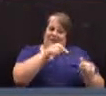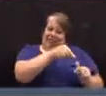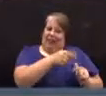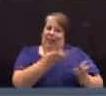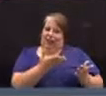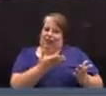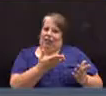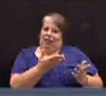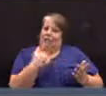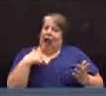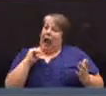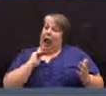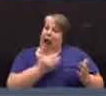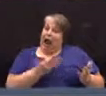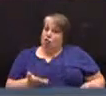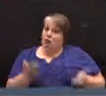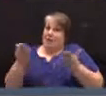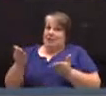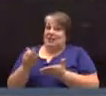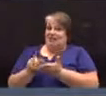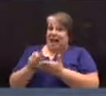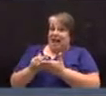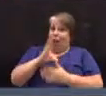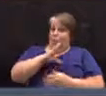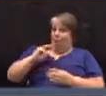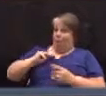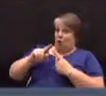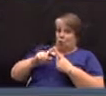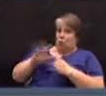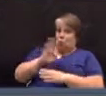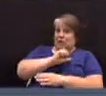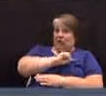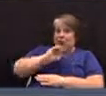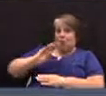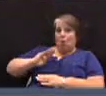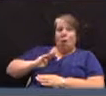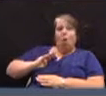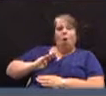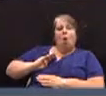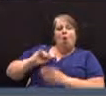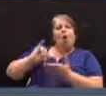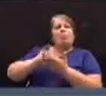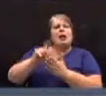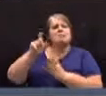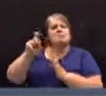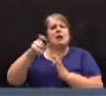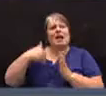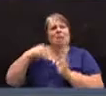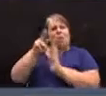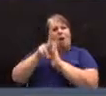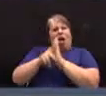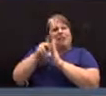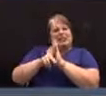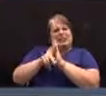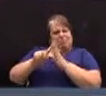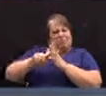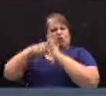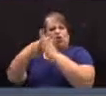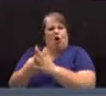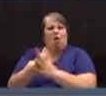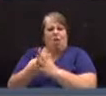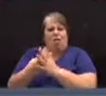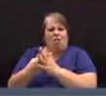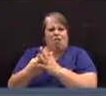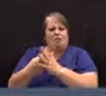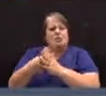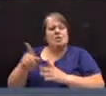Our recommendation as a finance committee to the select board was that a policy be instituted to have